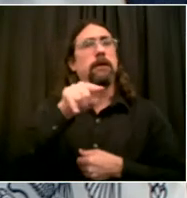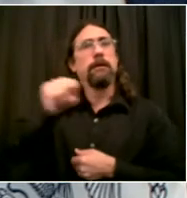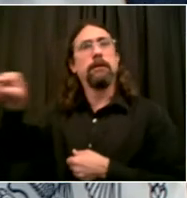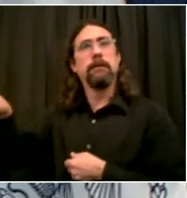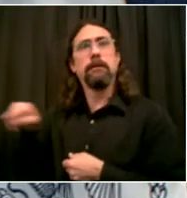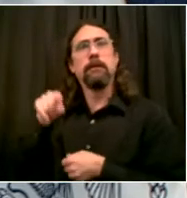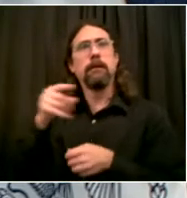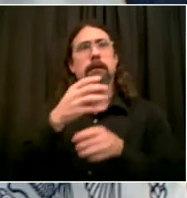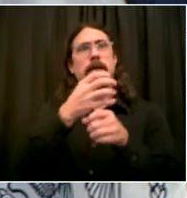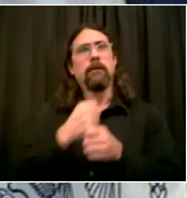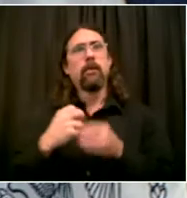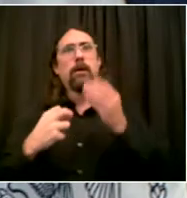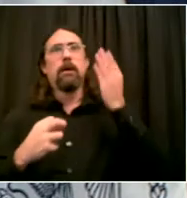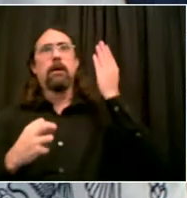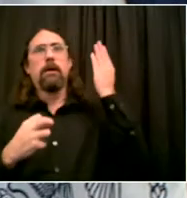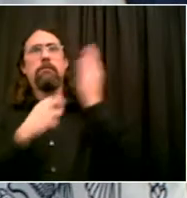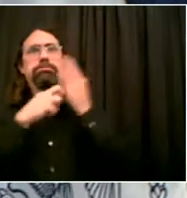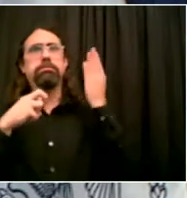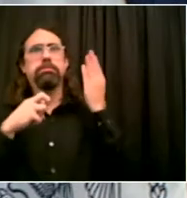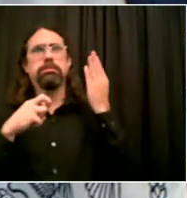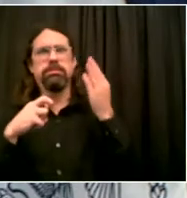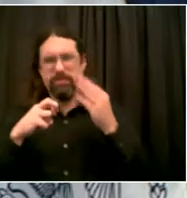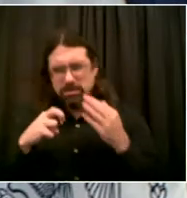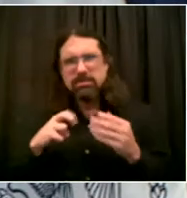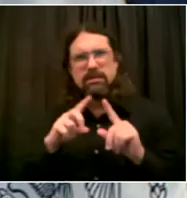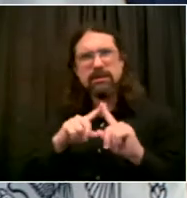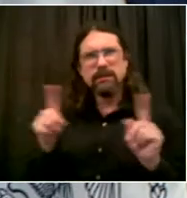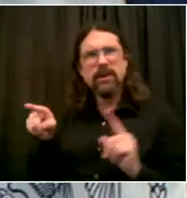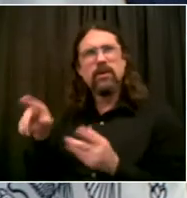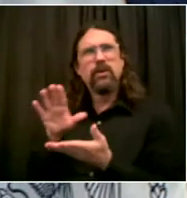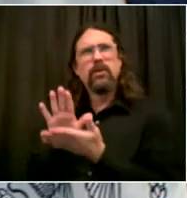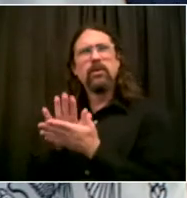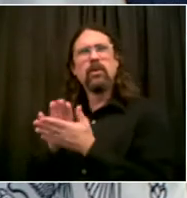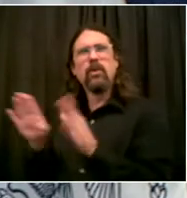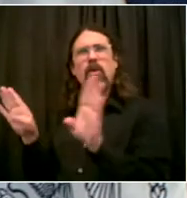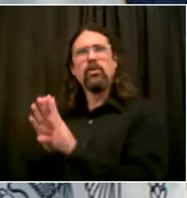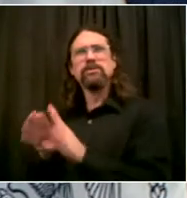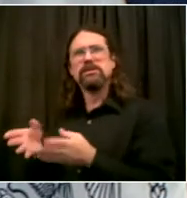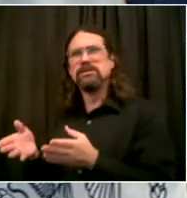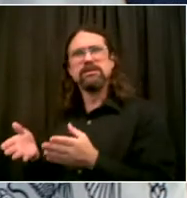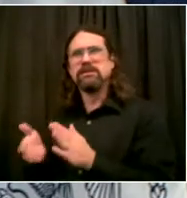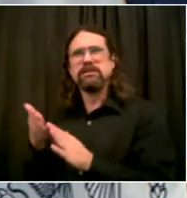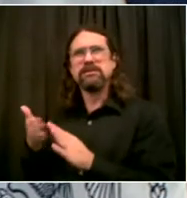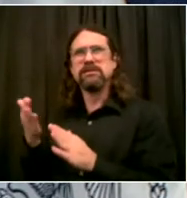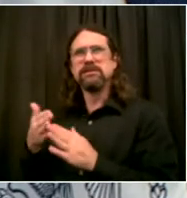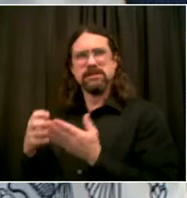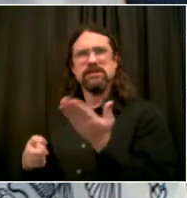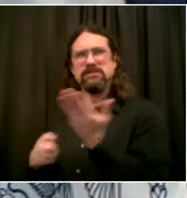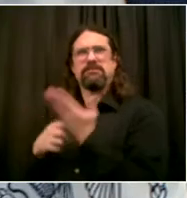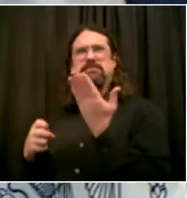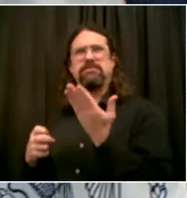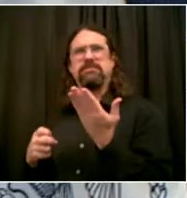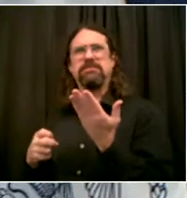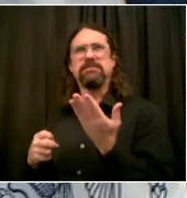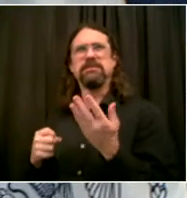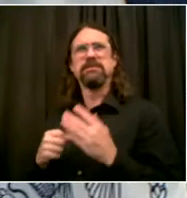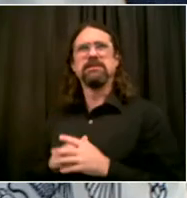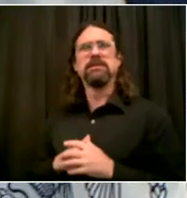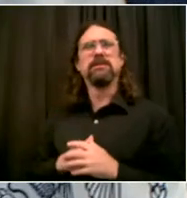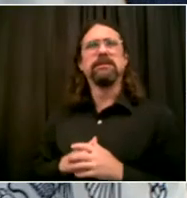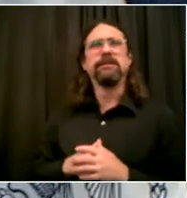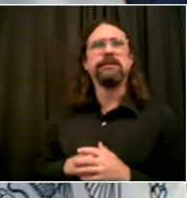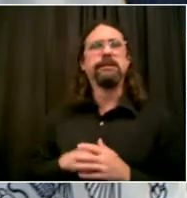summons, even though they were open only for curbside delivery. And the inspector said, I'm just following orders. In the case of the school,